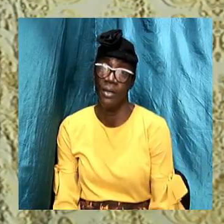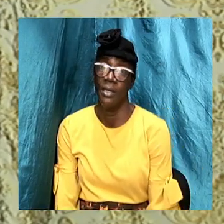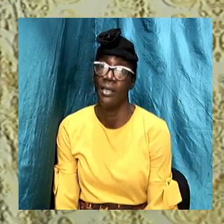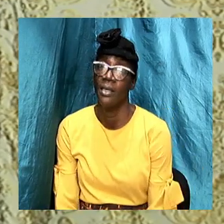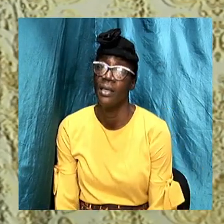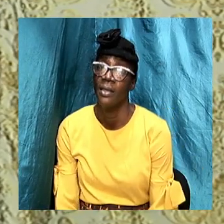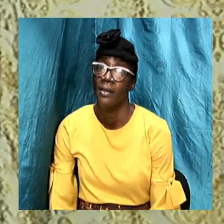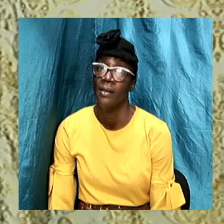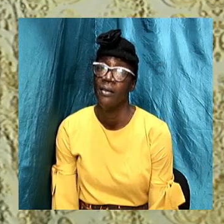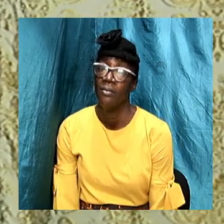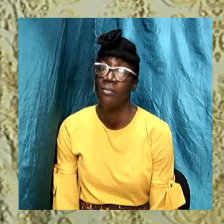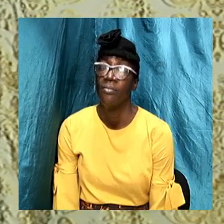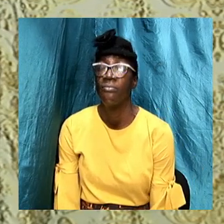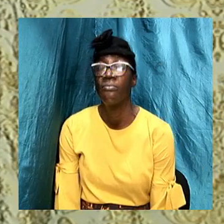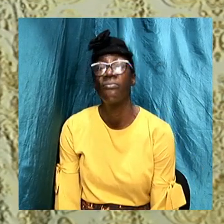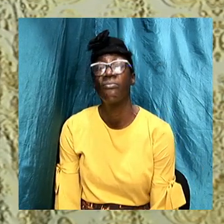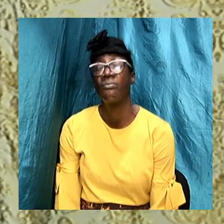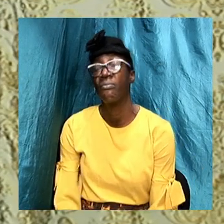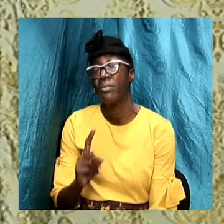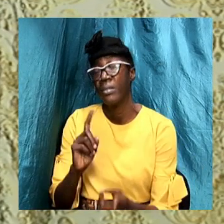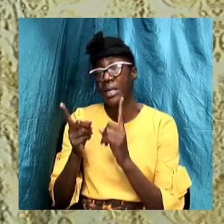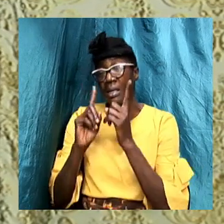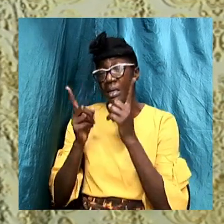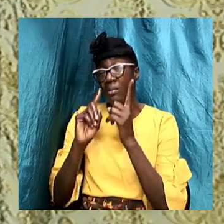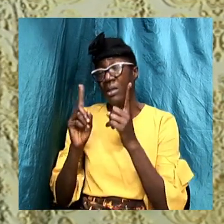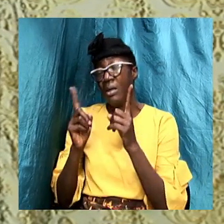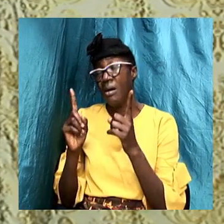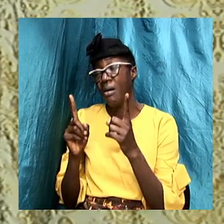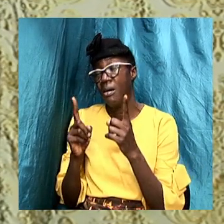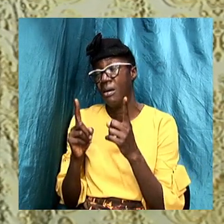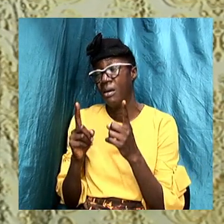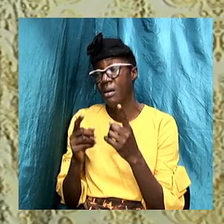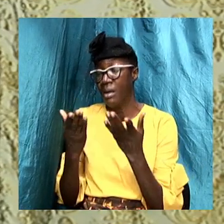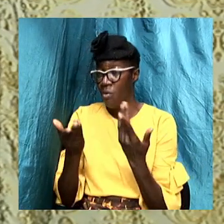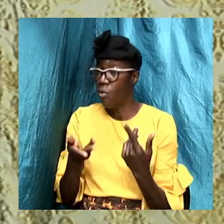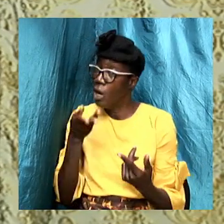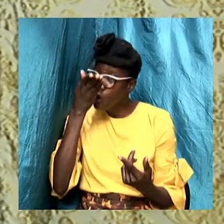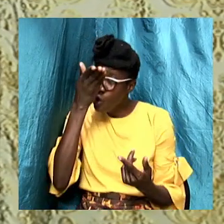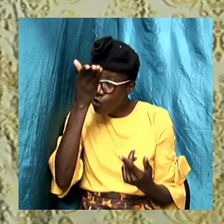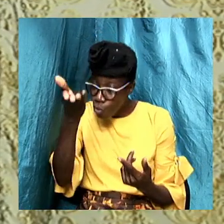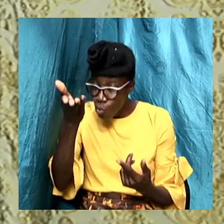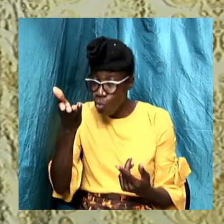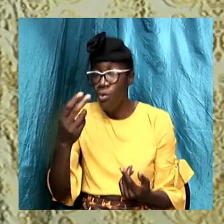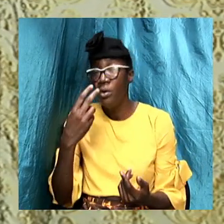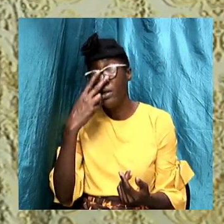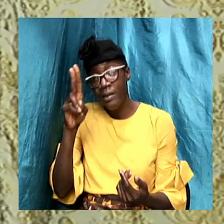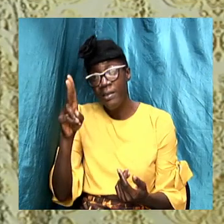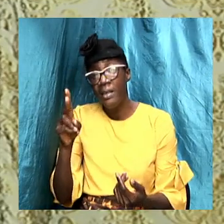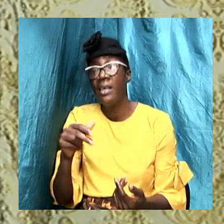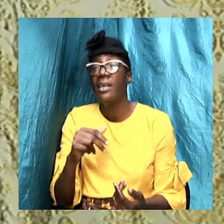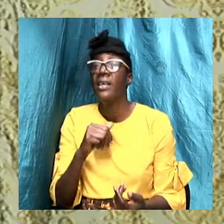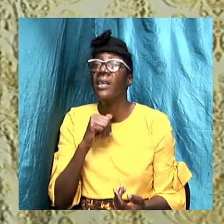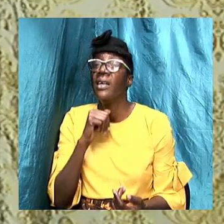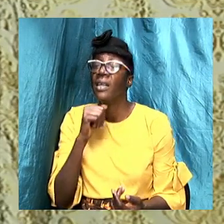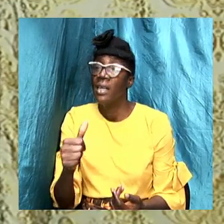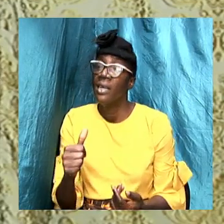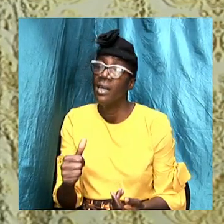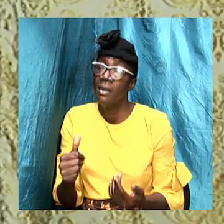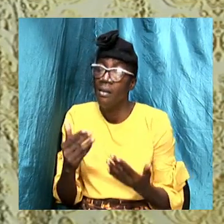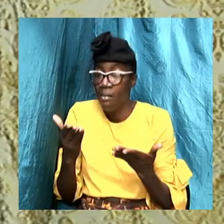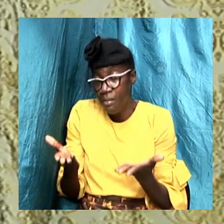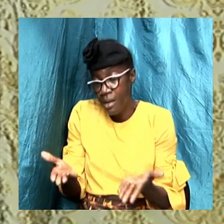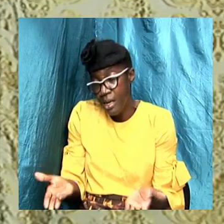Bible and the thing as I talk to us I want us to see that it is not a light thing